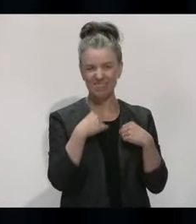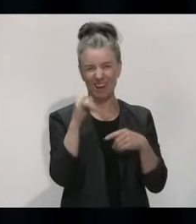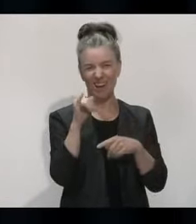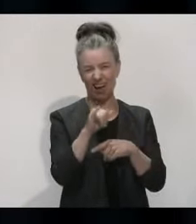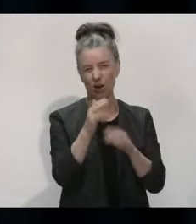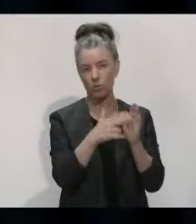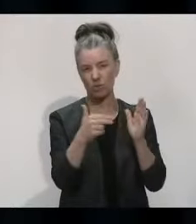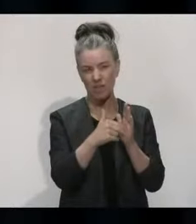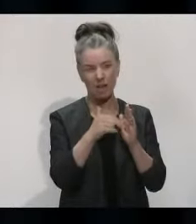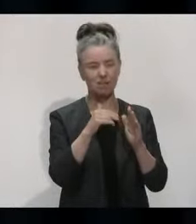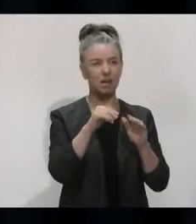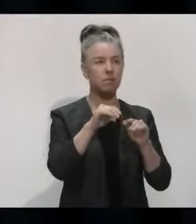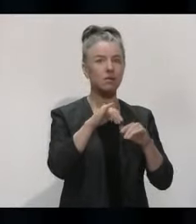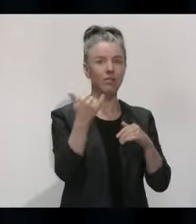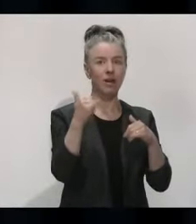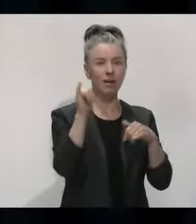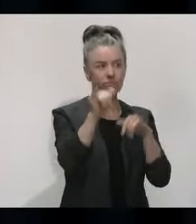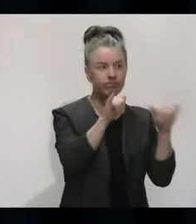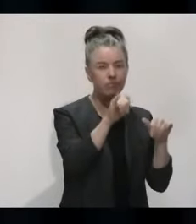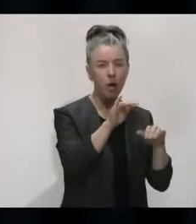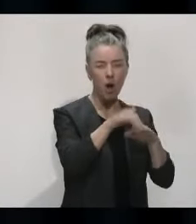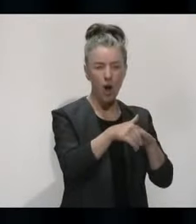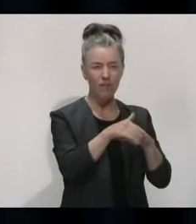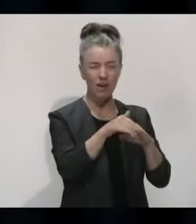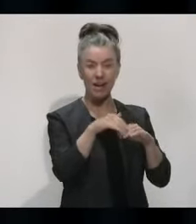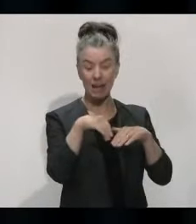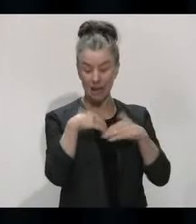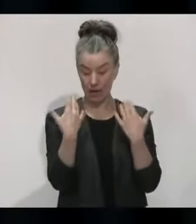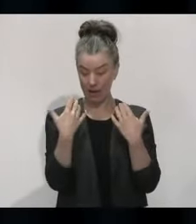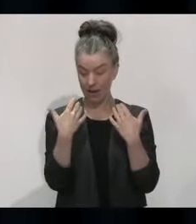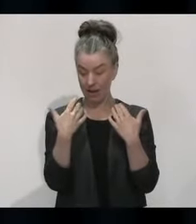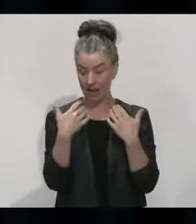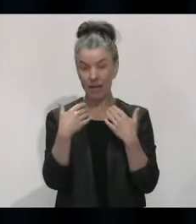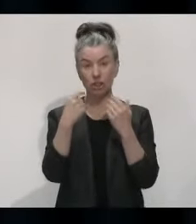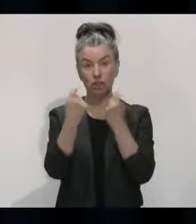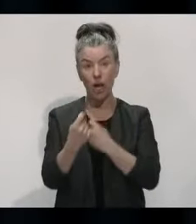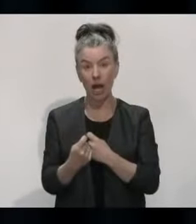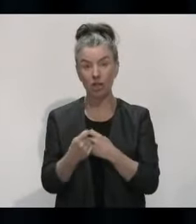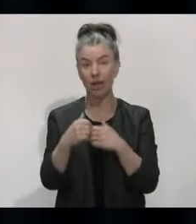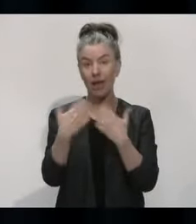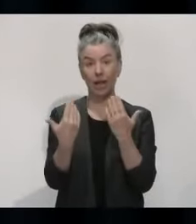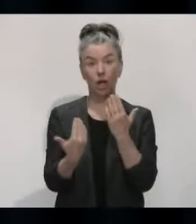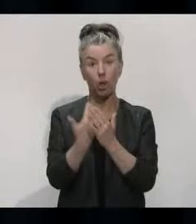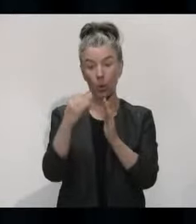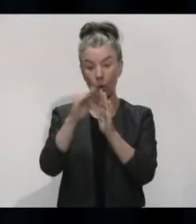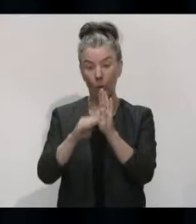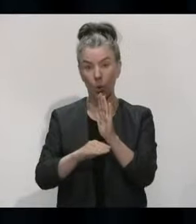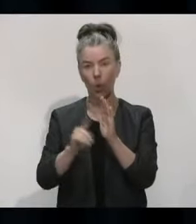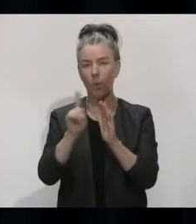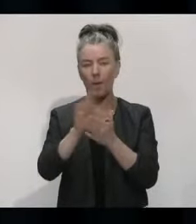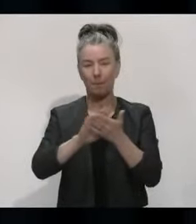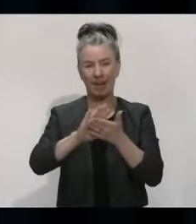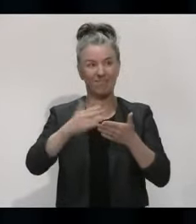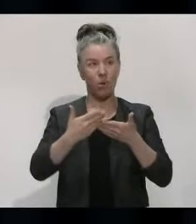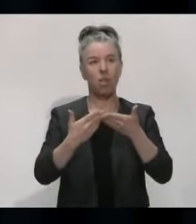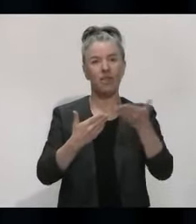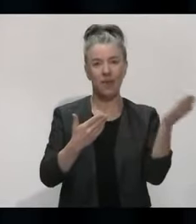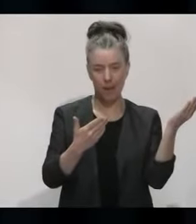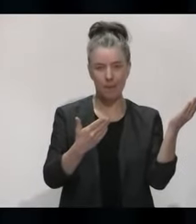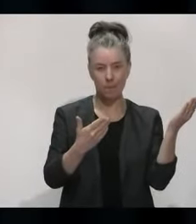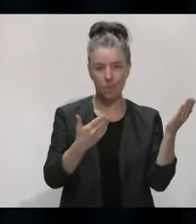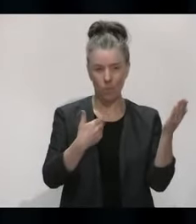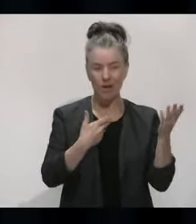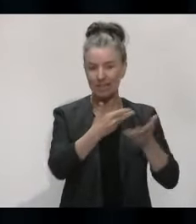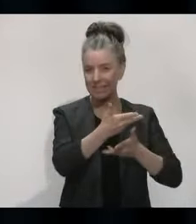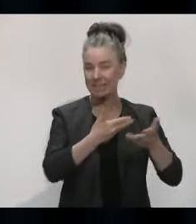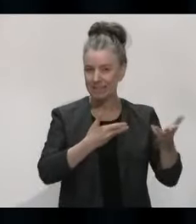overall implications for the changes that we're intending to make there. And just making